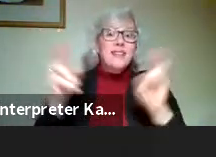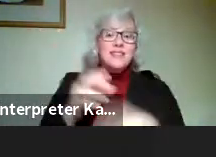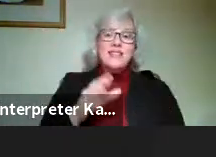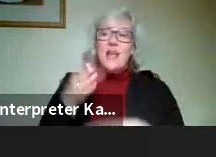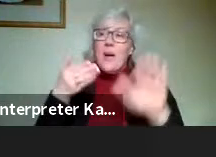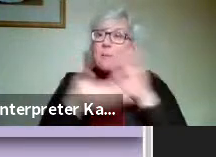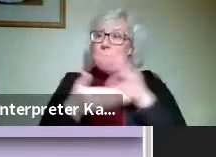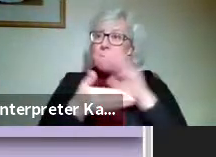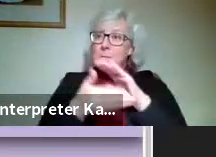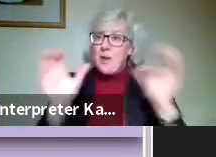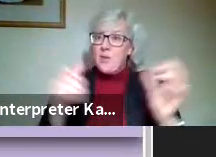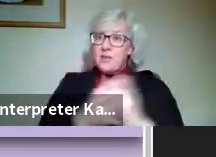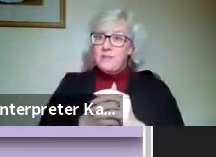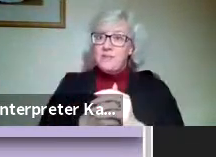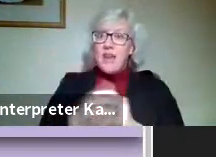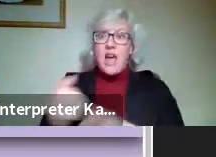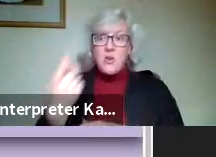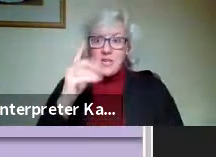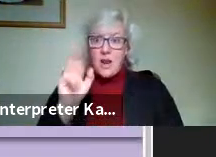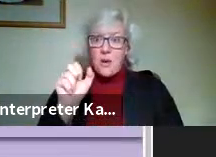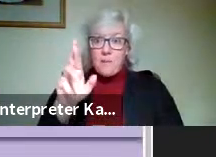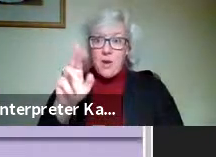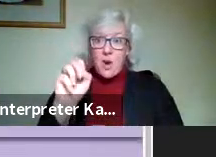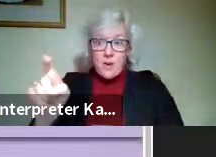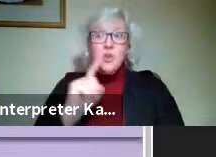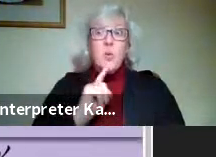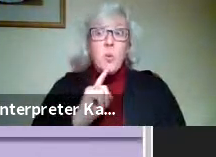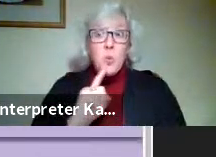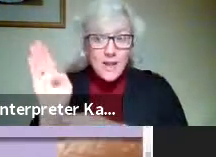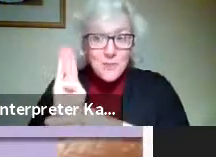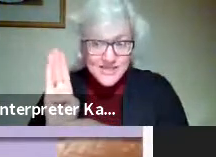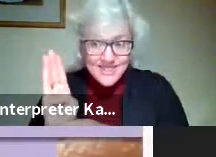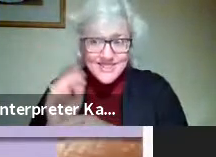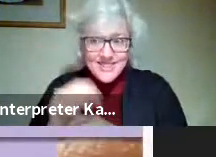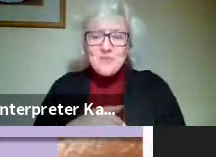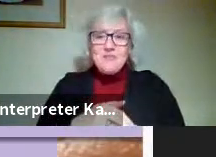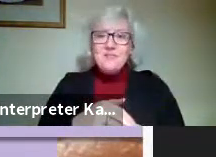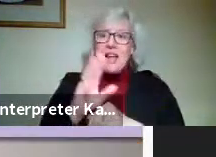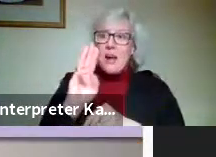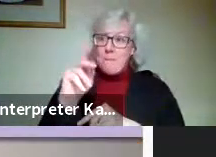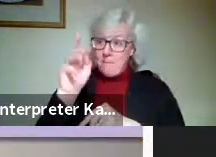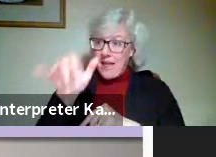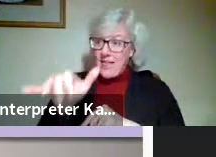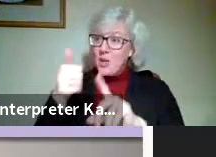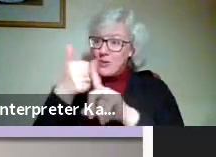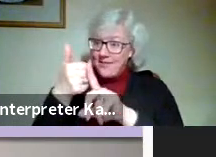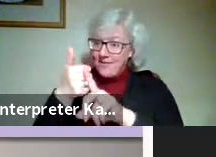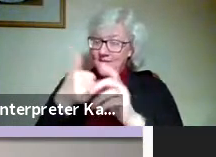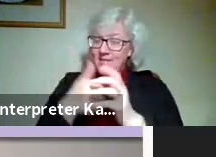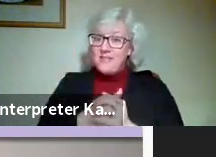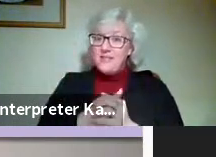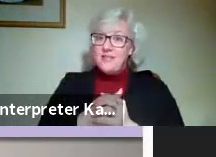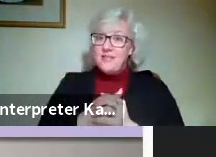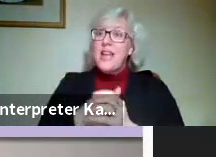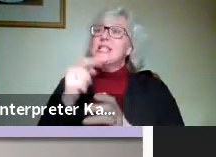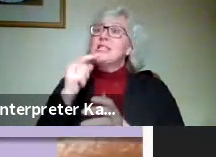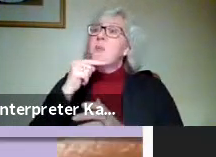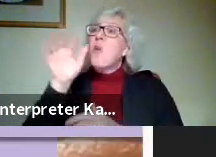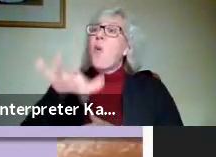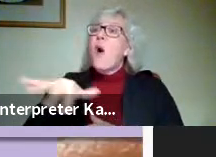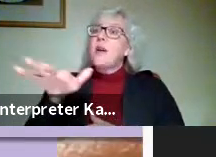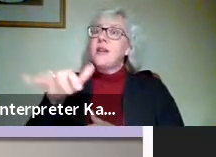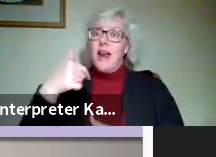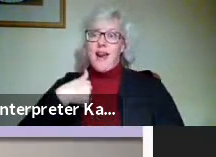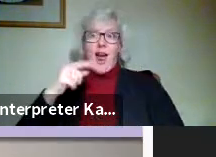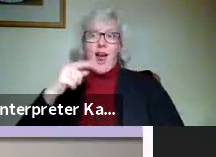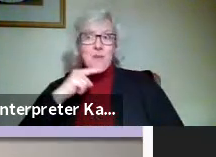understand that the Butterbox Bakery is a real business of Melody's, and it's in the Milwaukee area. I'm